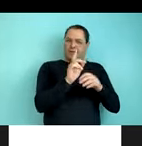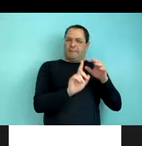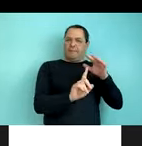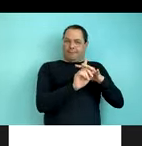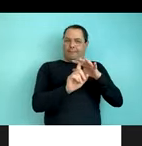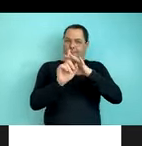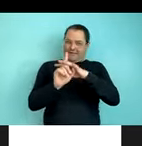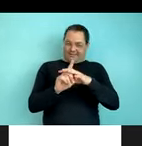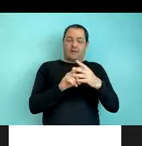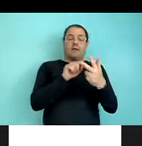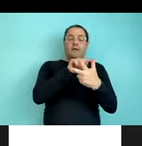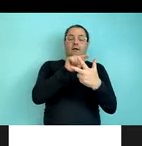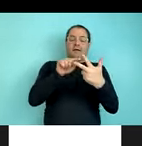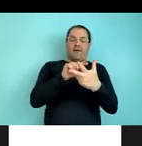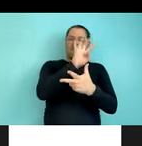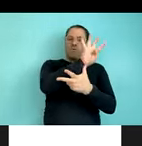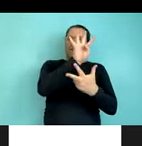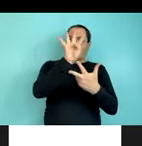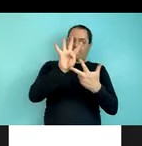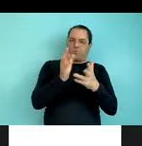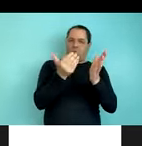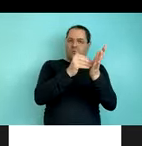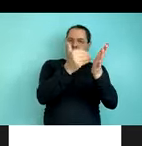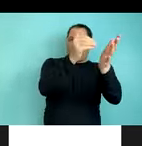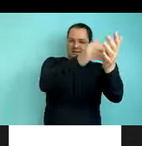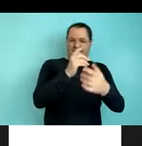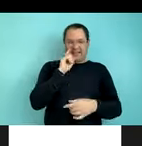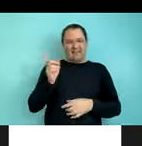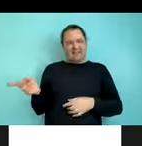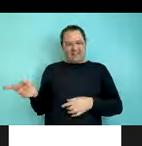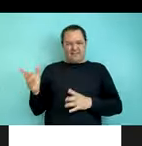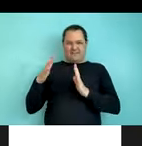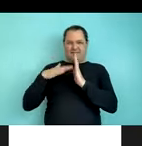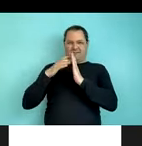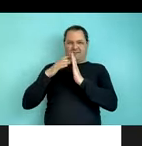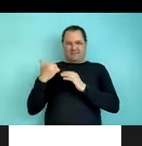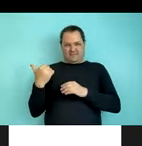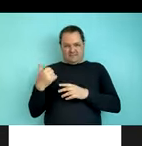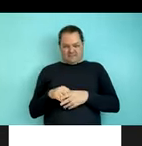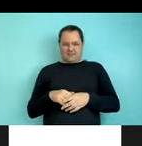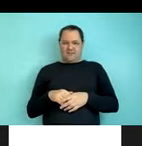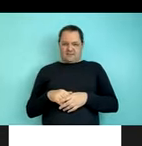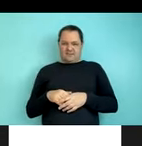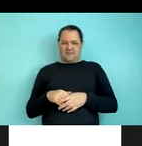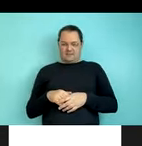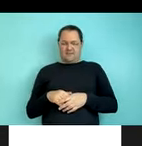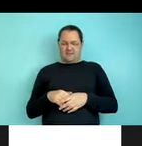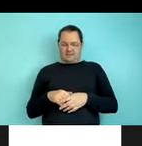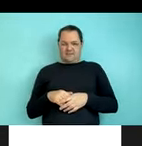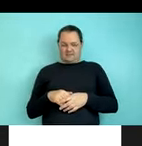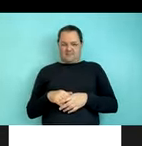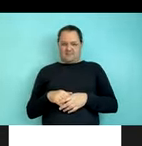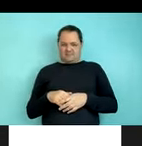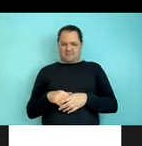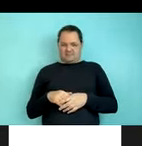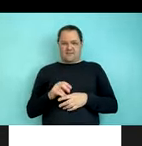repeated four times. And they're all simple events like the one you're going to see here with the paintbrush item. Participants were told to watch each of the videos carefully